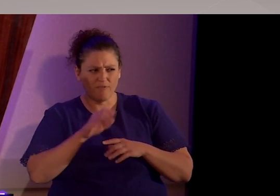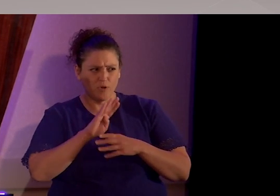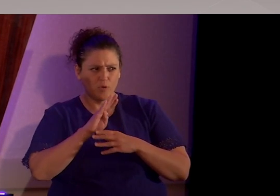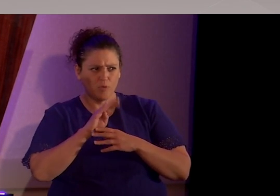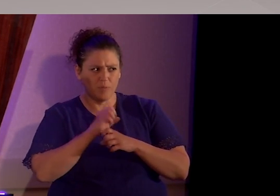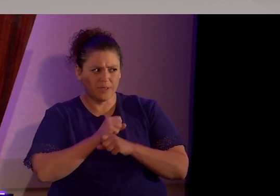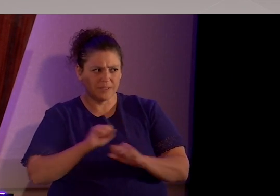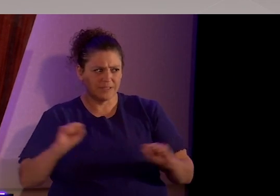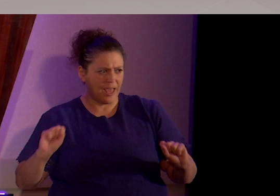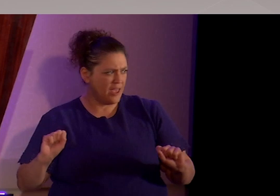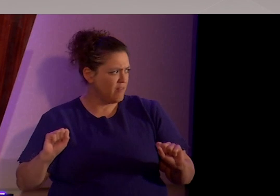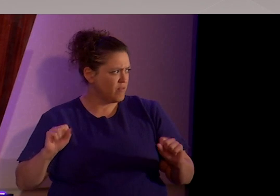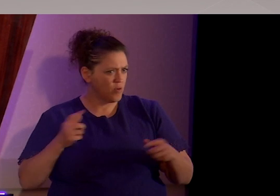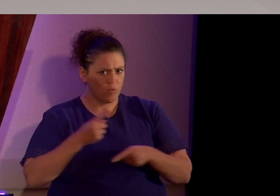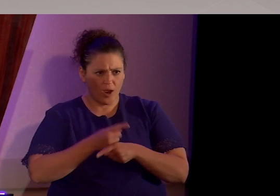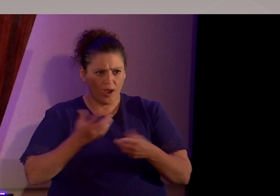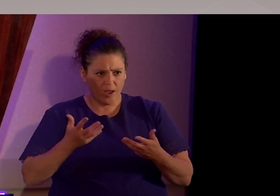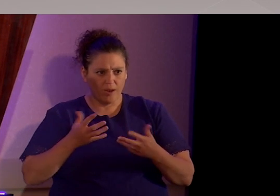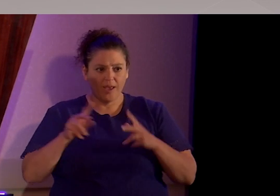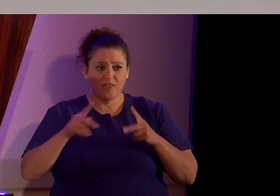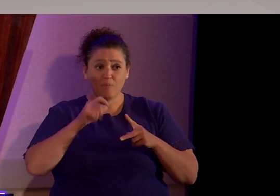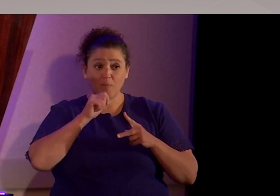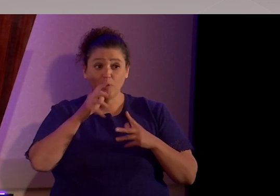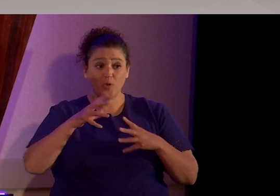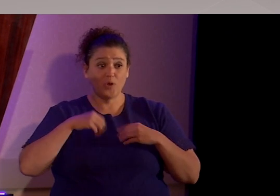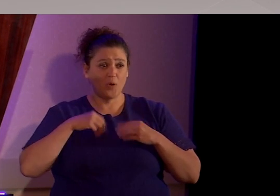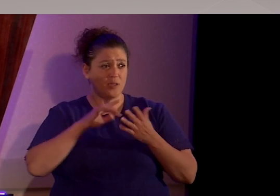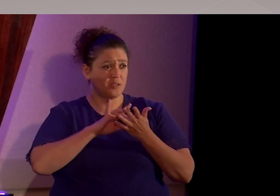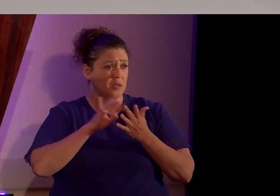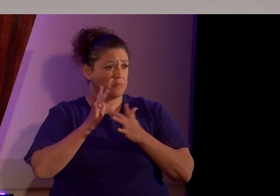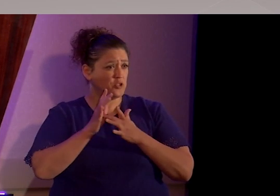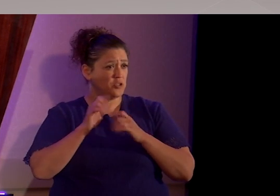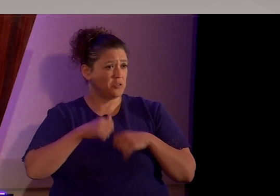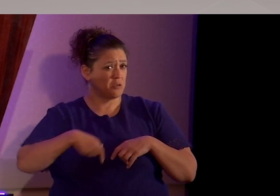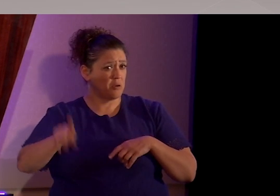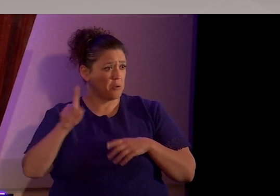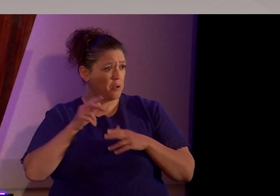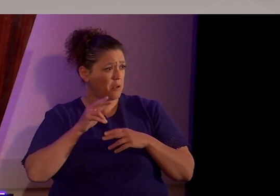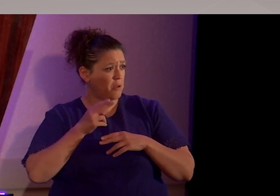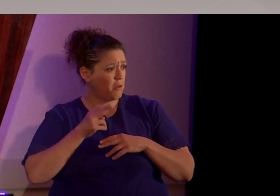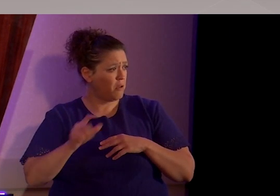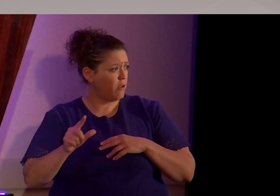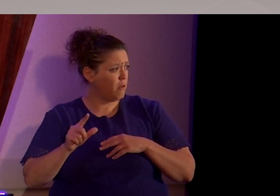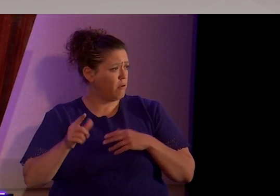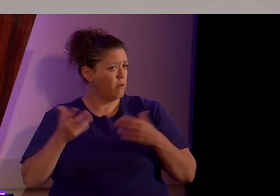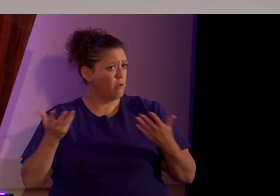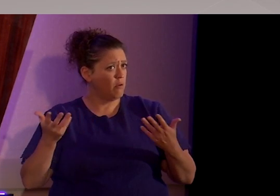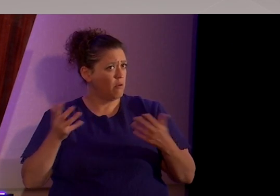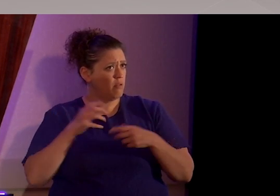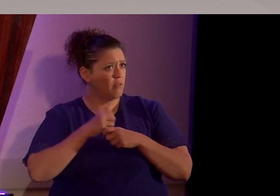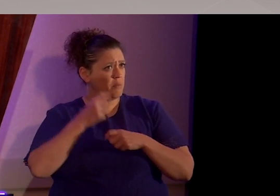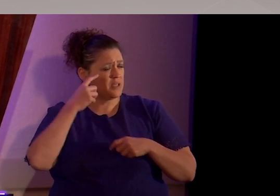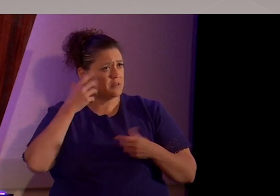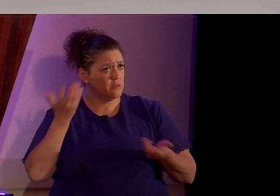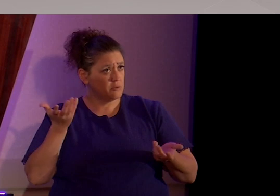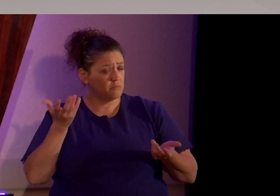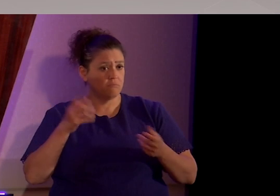and make every, make people who don't accept Jesus go to hell, but, you know, that would make too much sense.